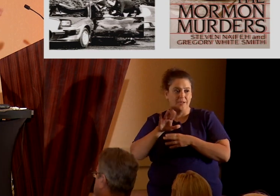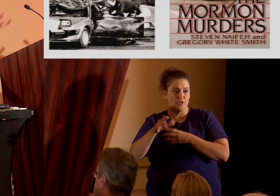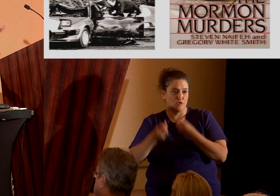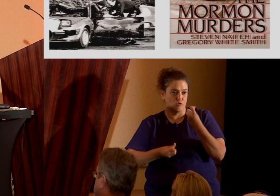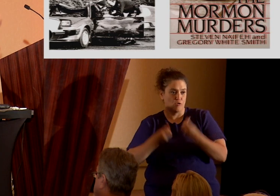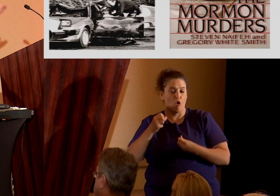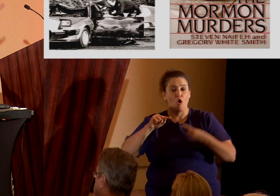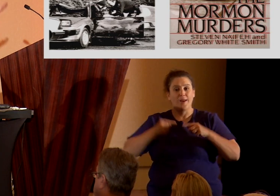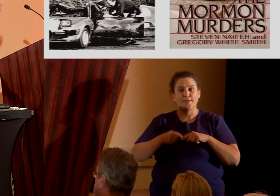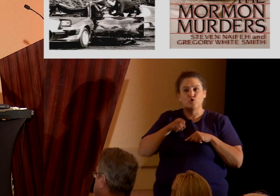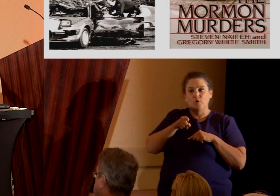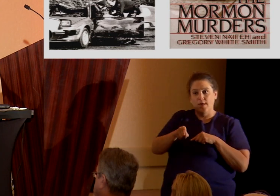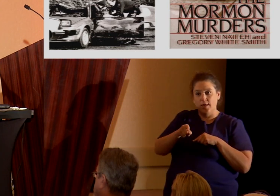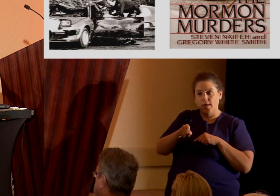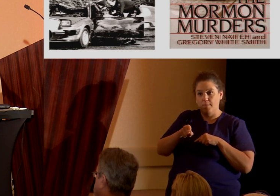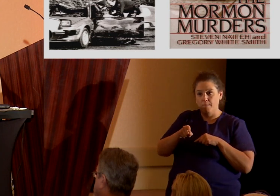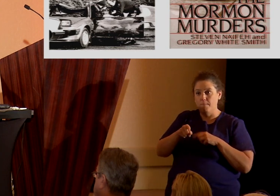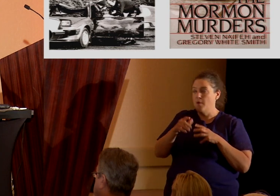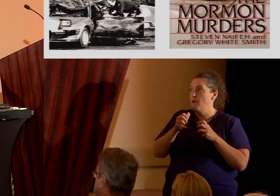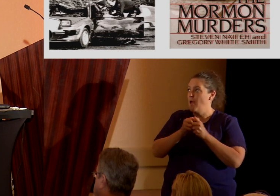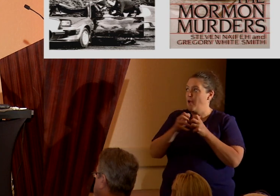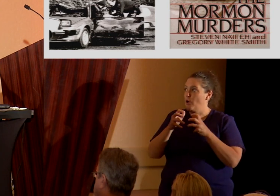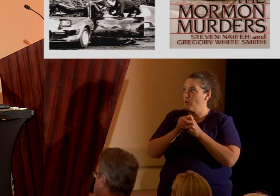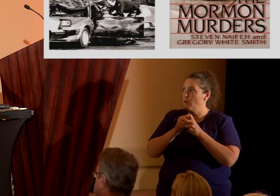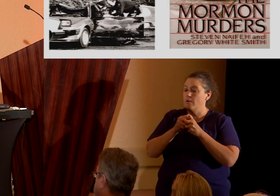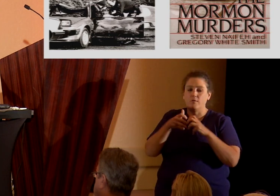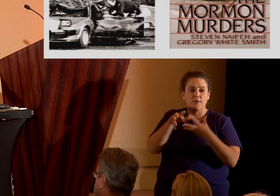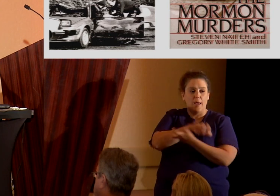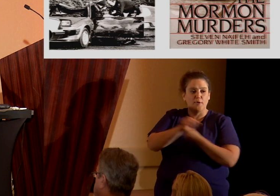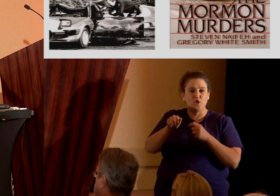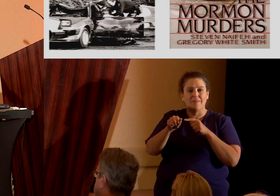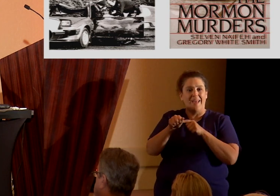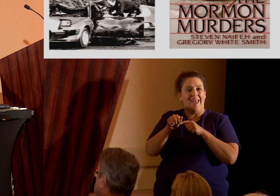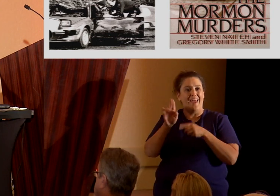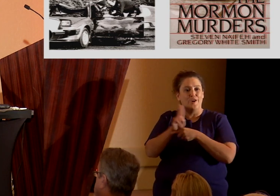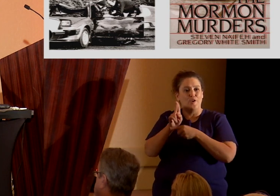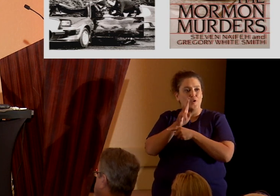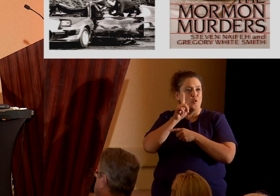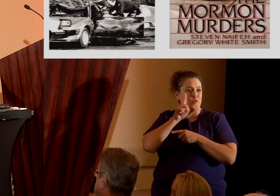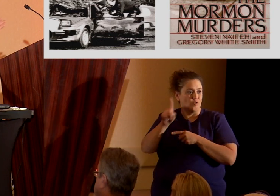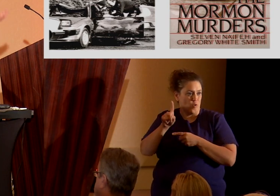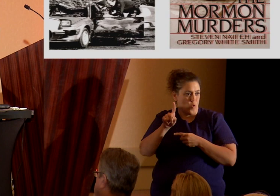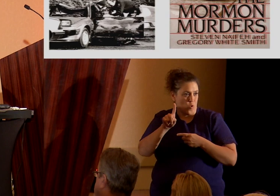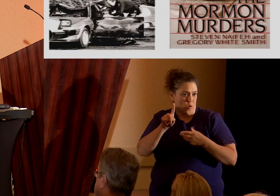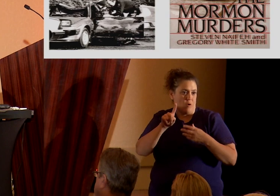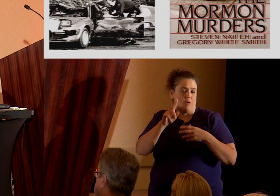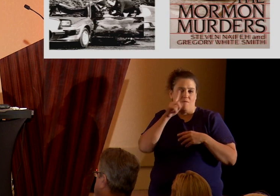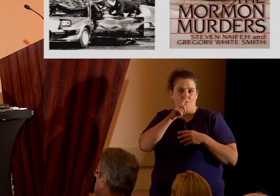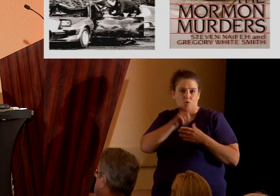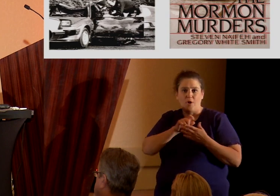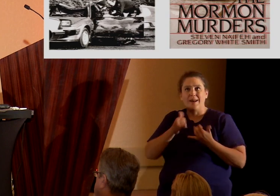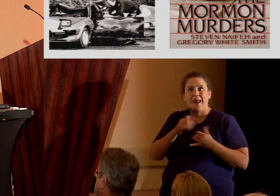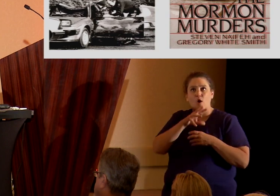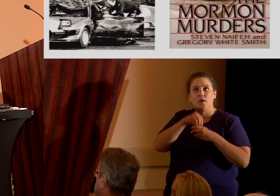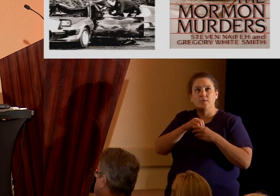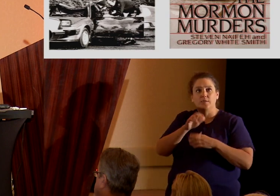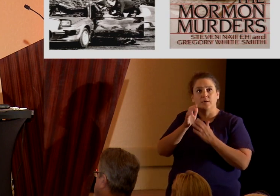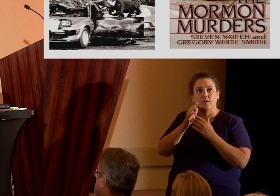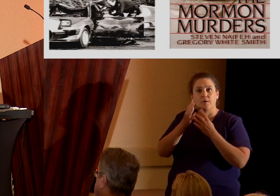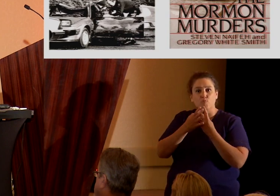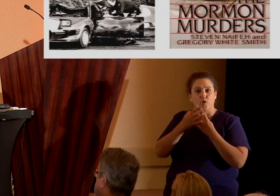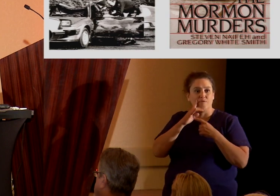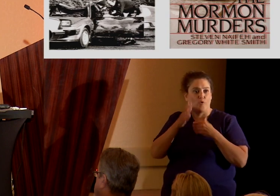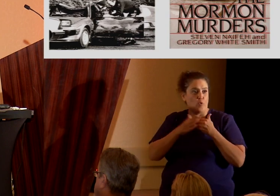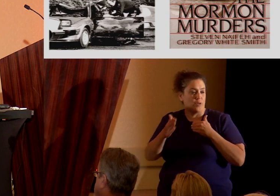injuring him, crippling his forging hand, uh, oddly enough. And now he's serving a life, uh, sentence in prison. His